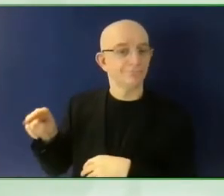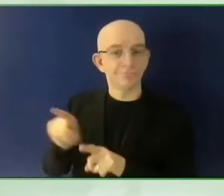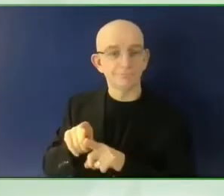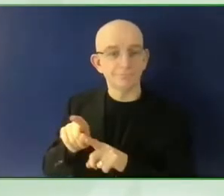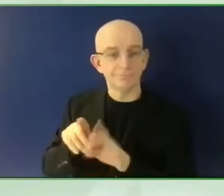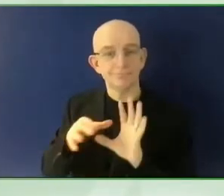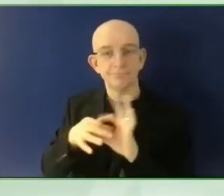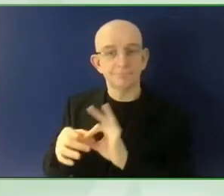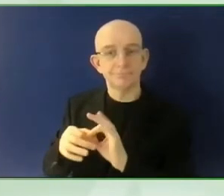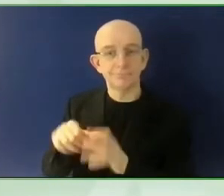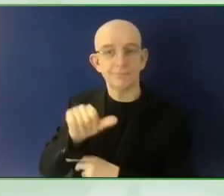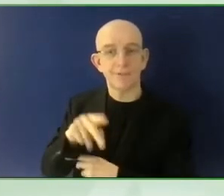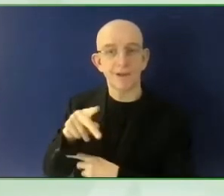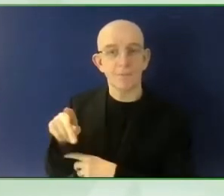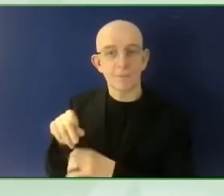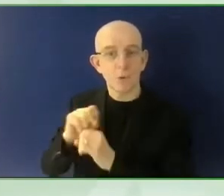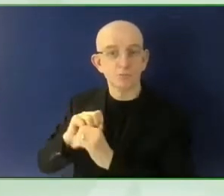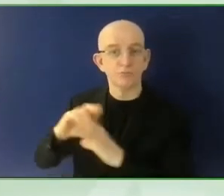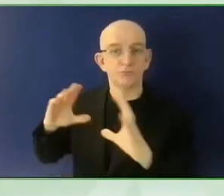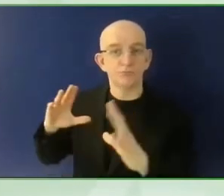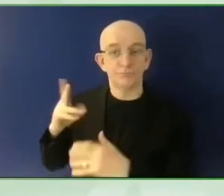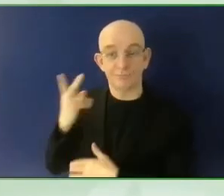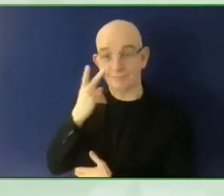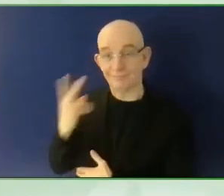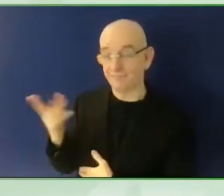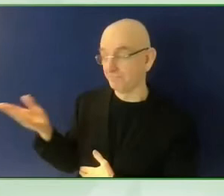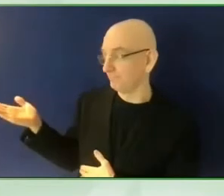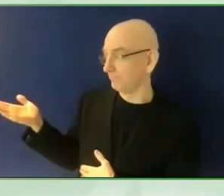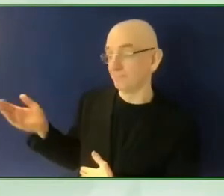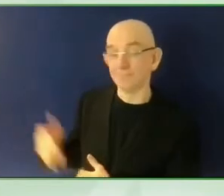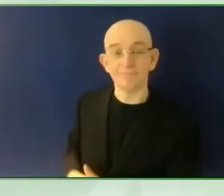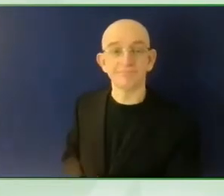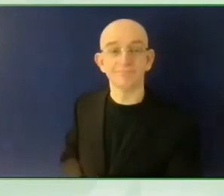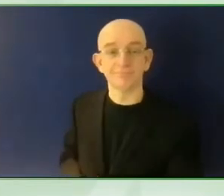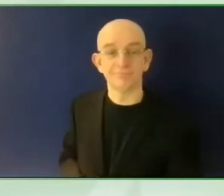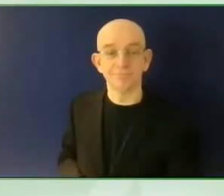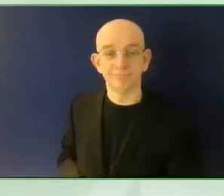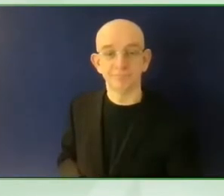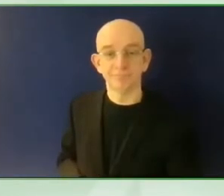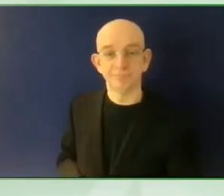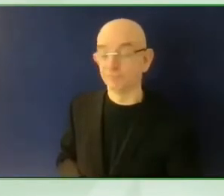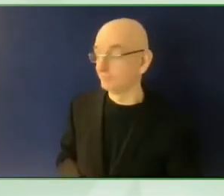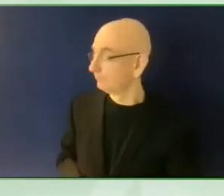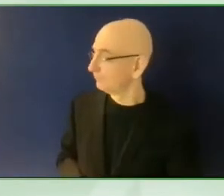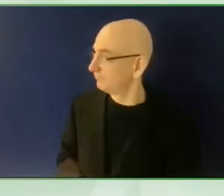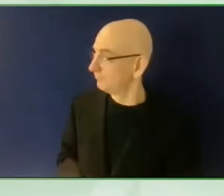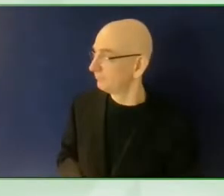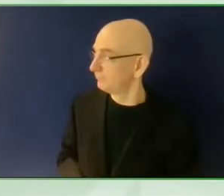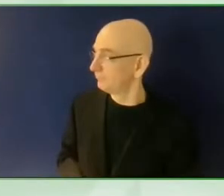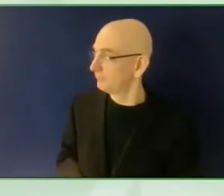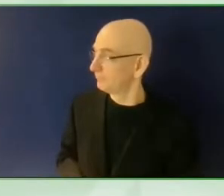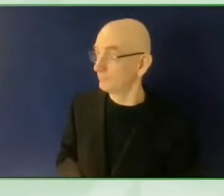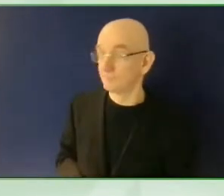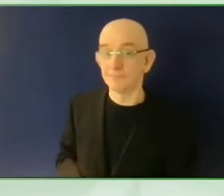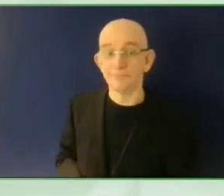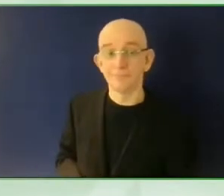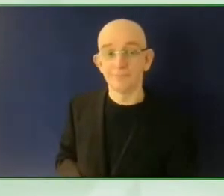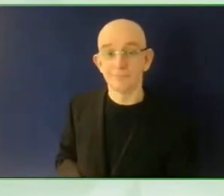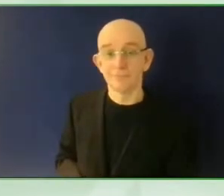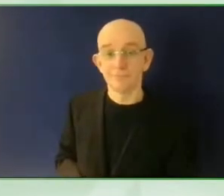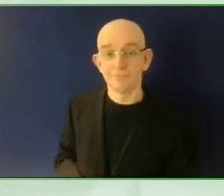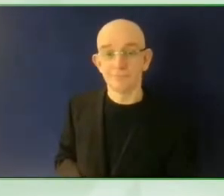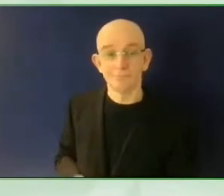and hard people with visual impairments. How it works is that there is a platform of volunteers